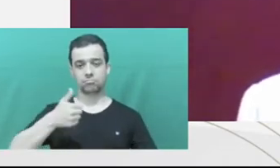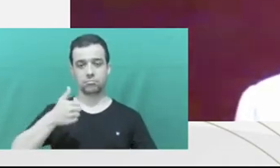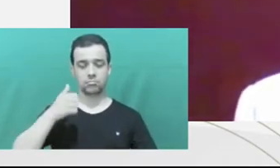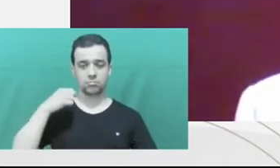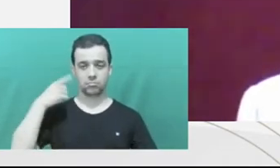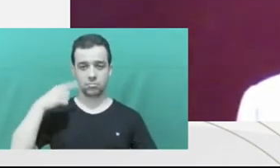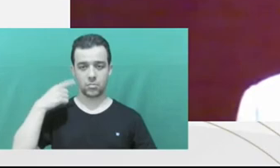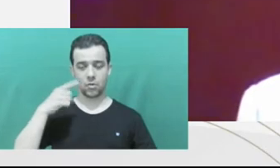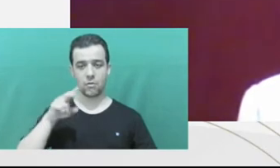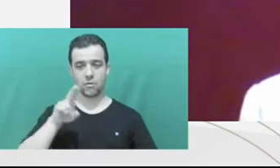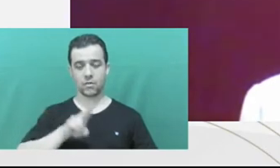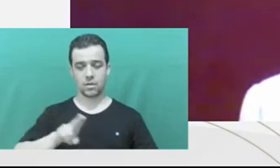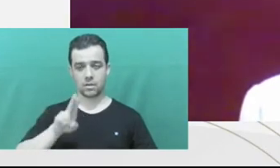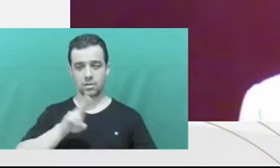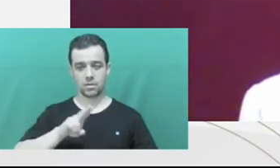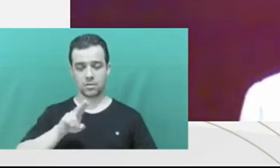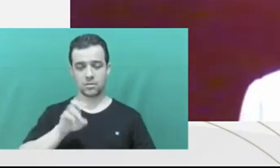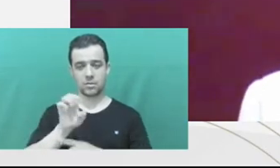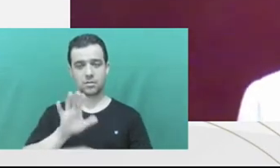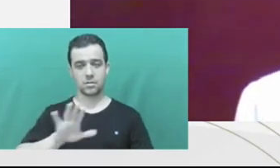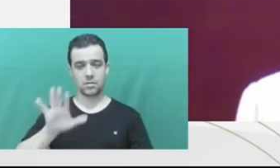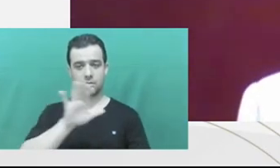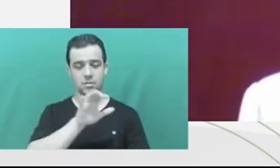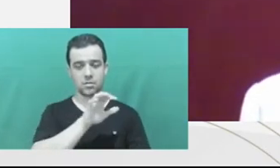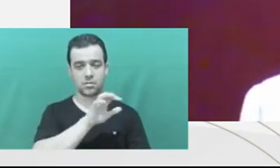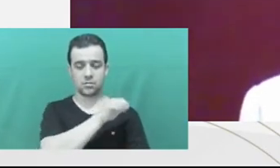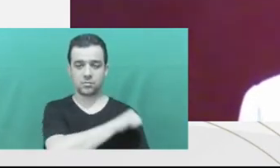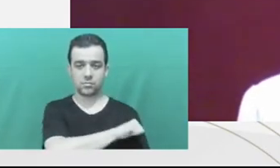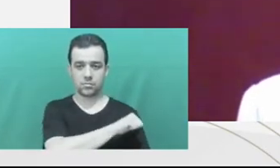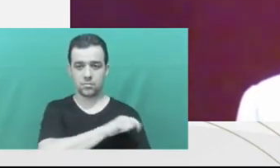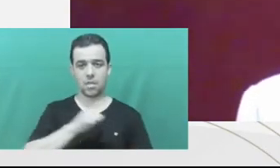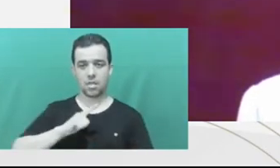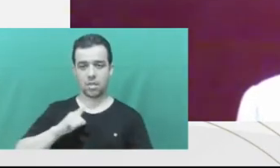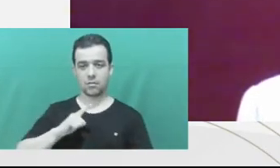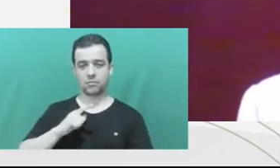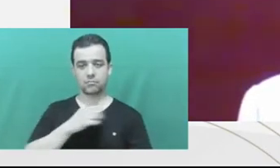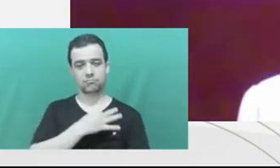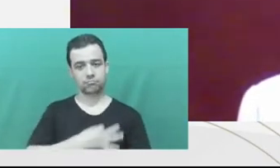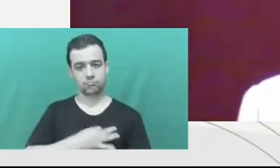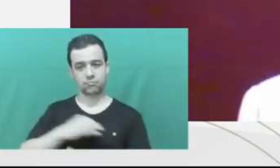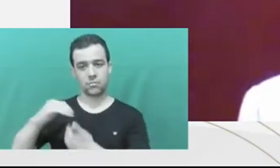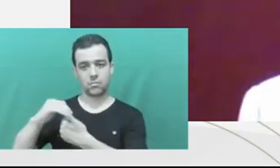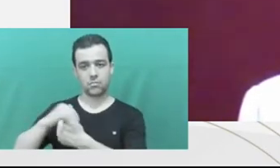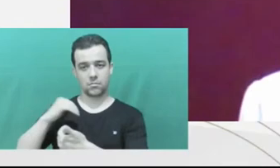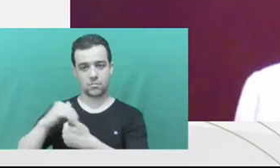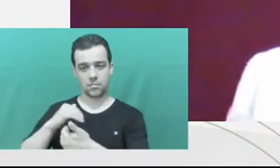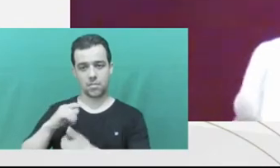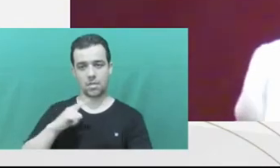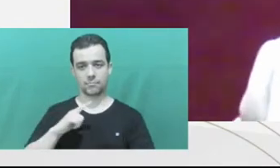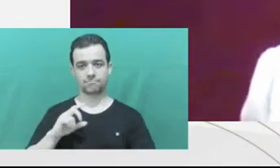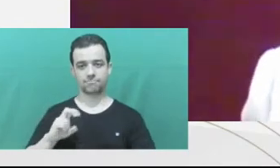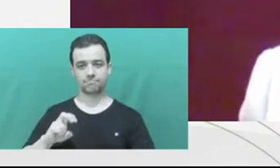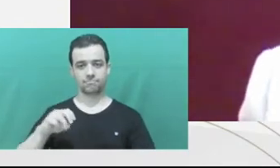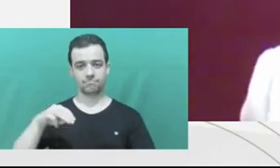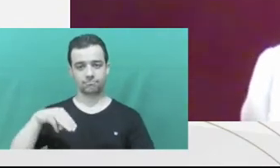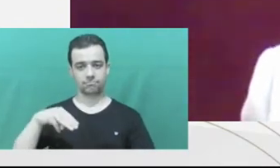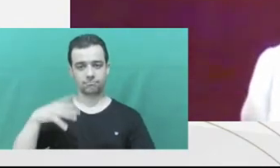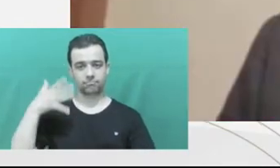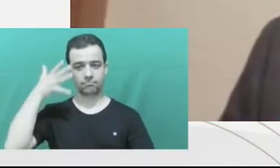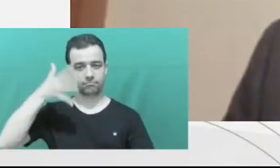and he is also one of the professors in Rio de Janeiro. And was, I had